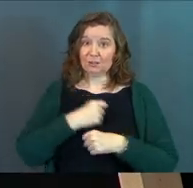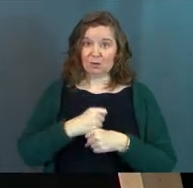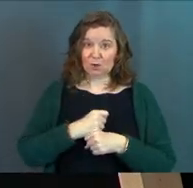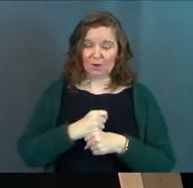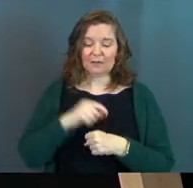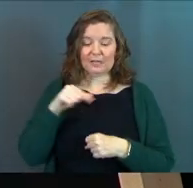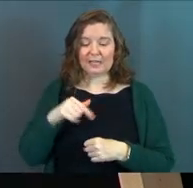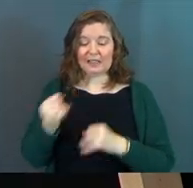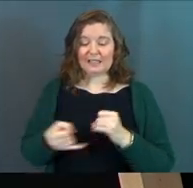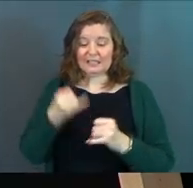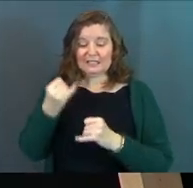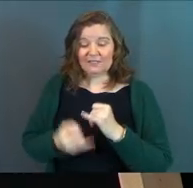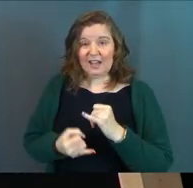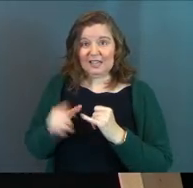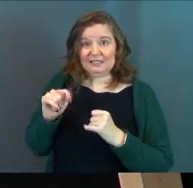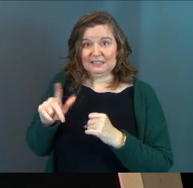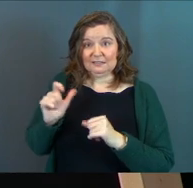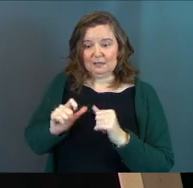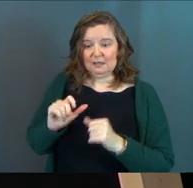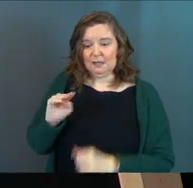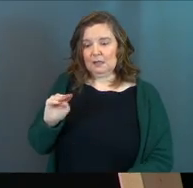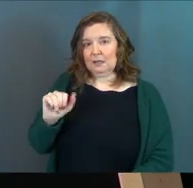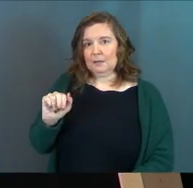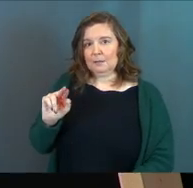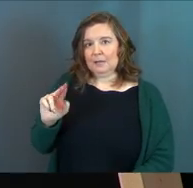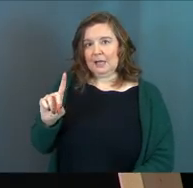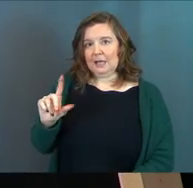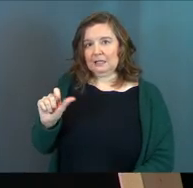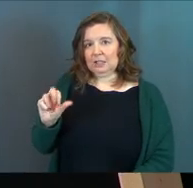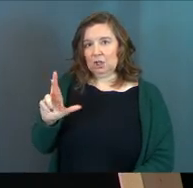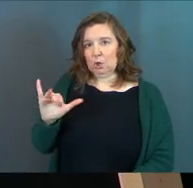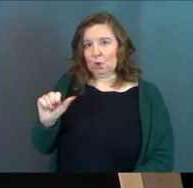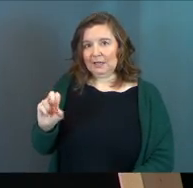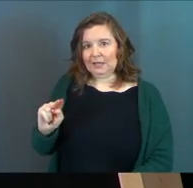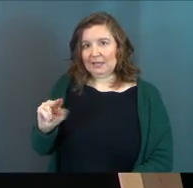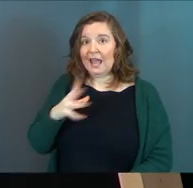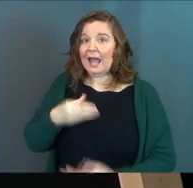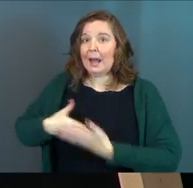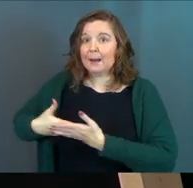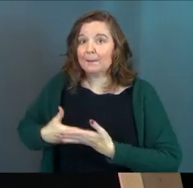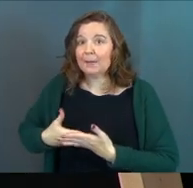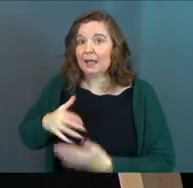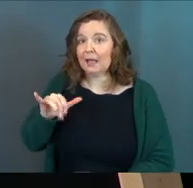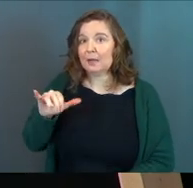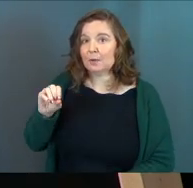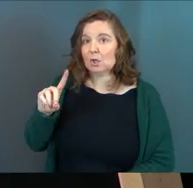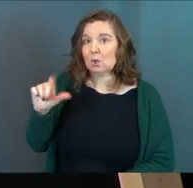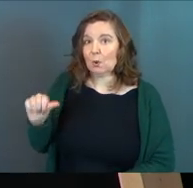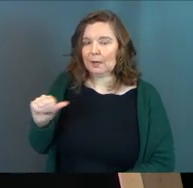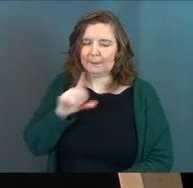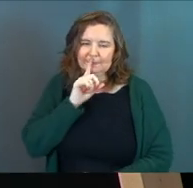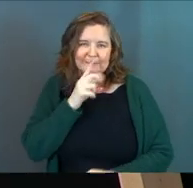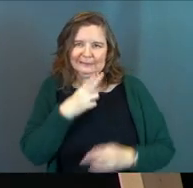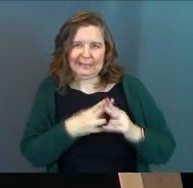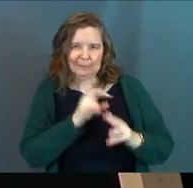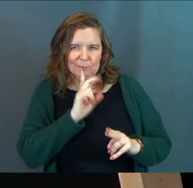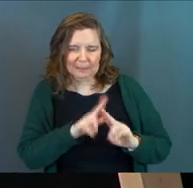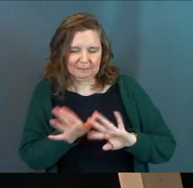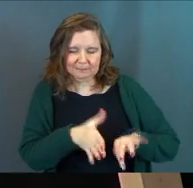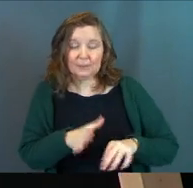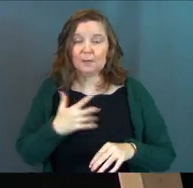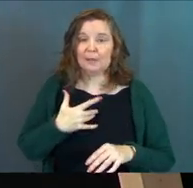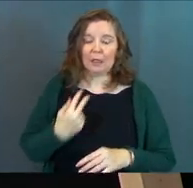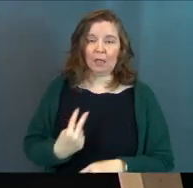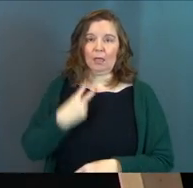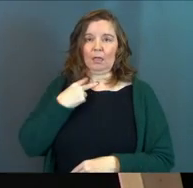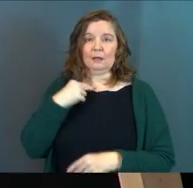coffee, in this final episode, The Mandalorian and Baby Yoda, I won't call him by the other name, Baby Yoda, they get